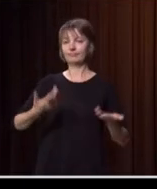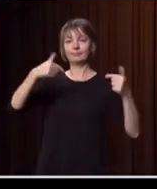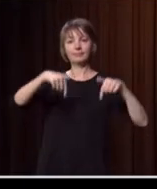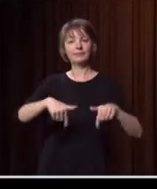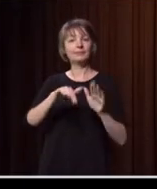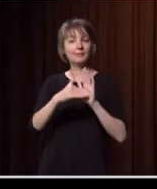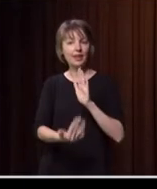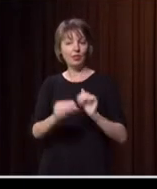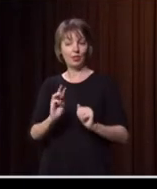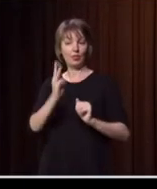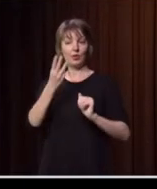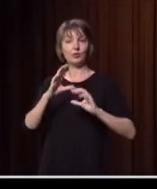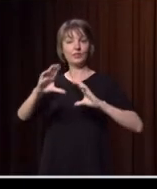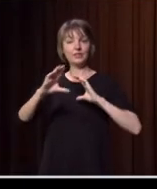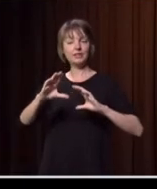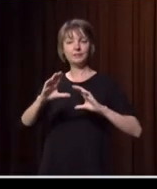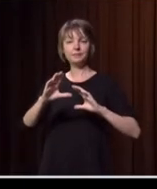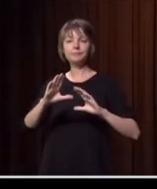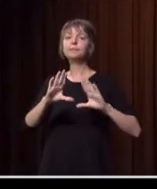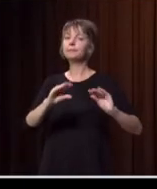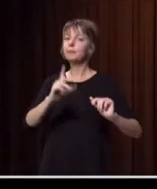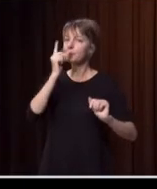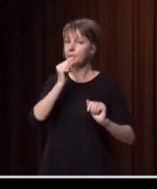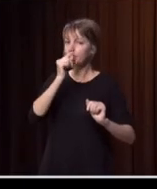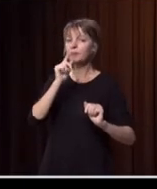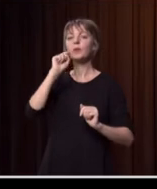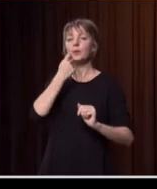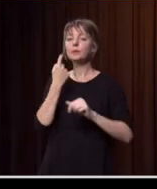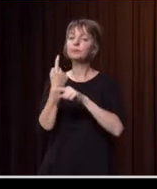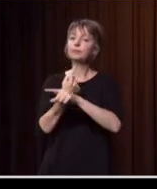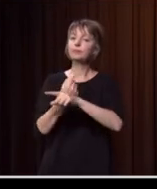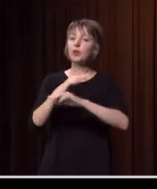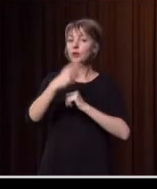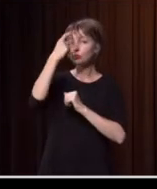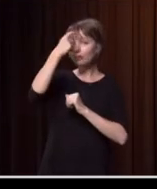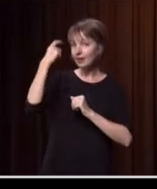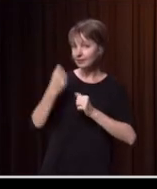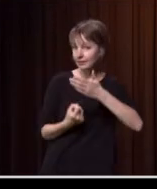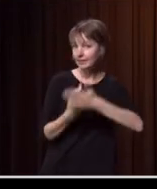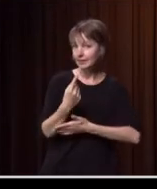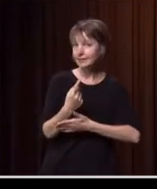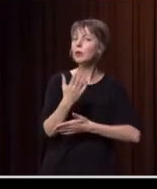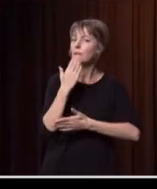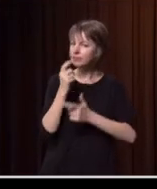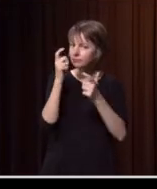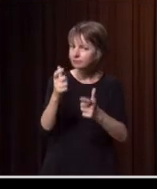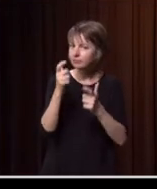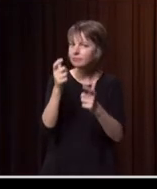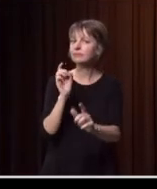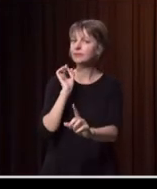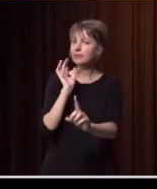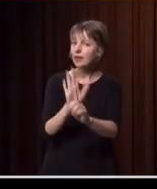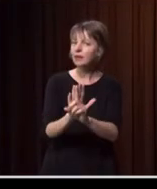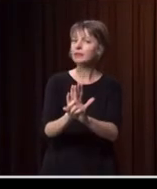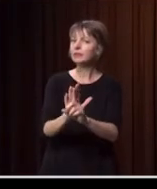We may touch on traumatic events in this conversation so please take care of yourself as we explore some potentially difficult topics